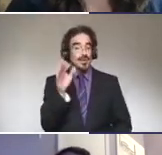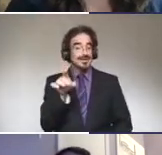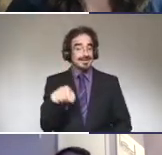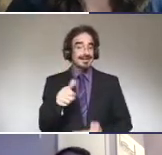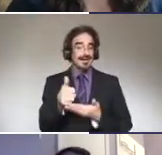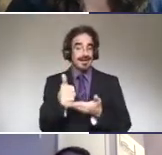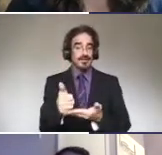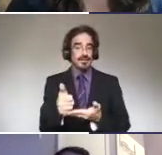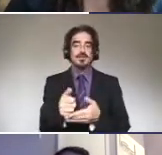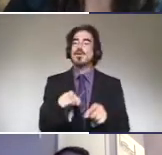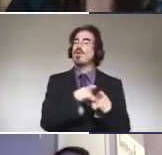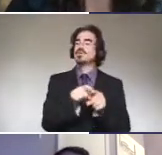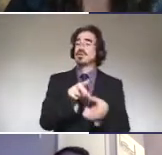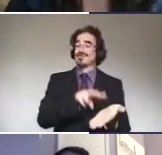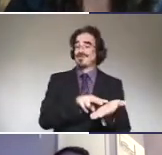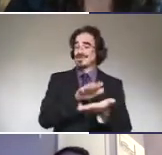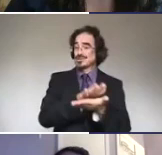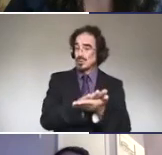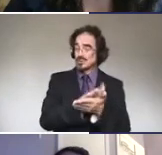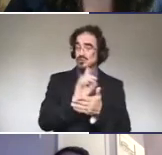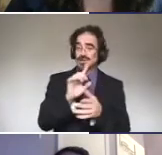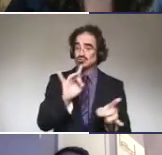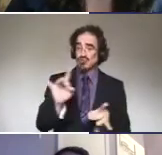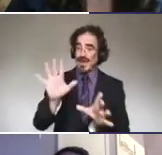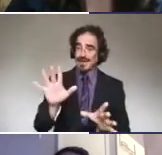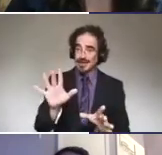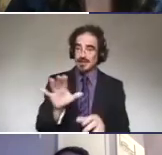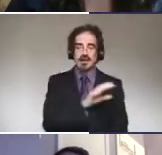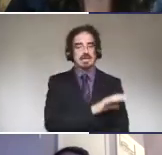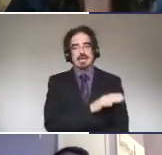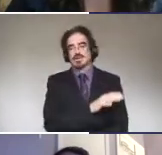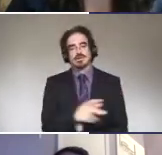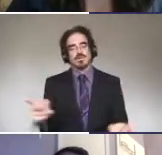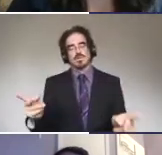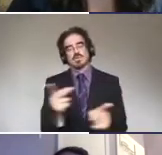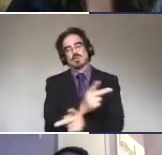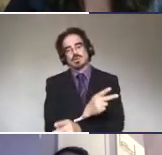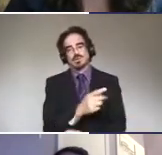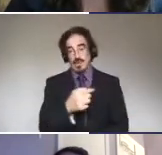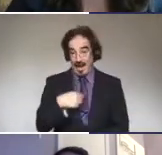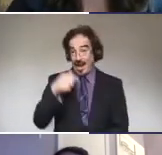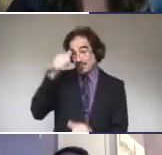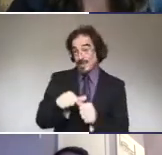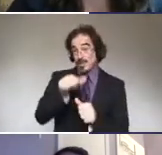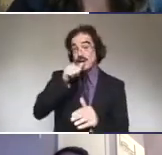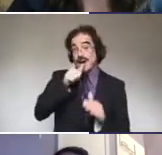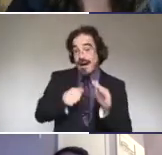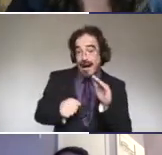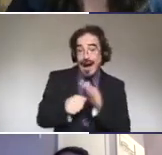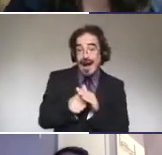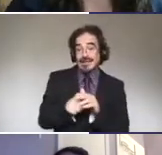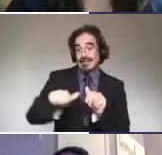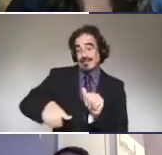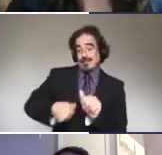that vet school was traumatic. Clinicals were probably the worst. I do remember hiding in the back of the barn one time,